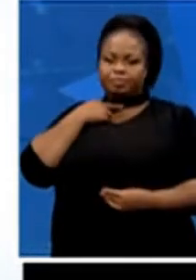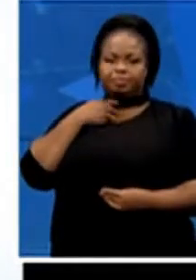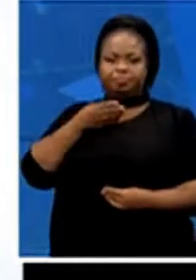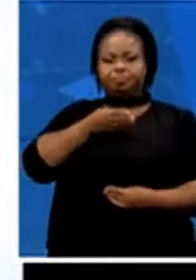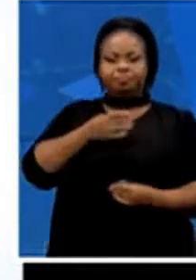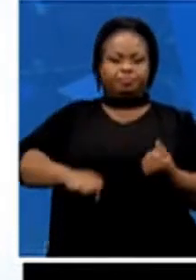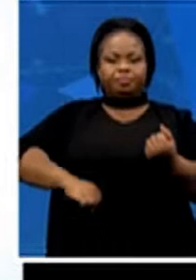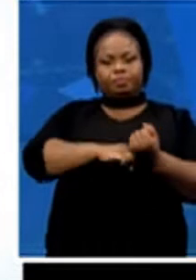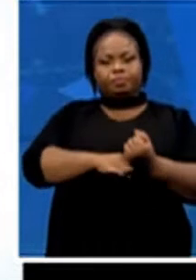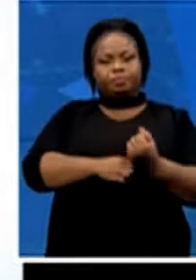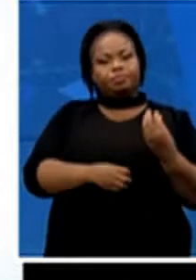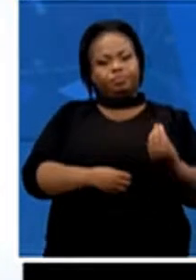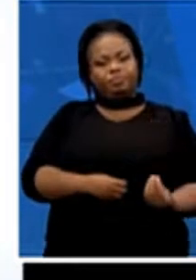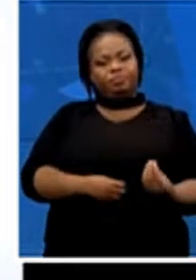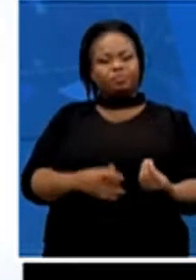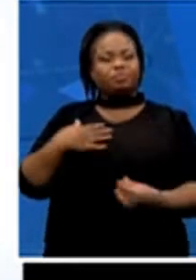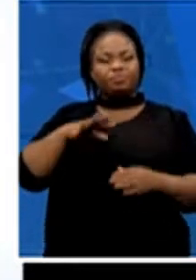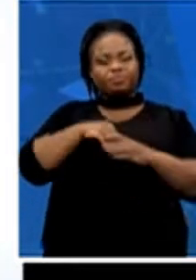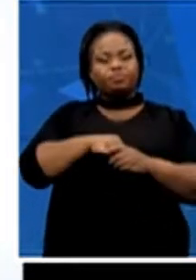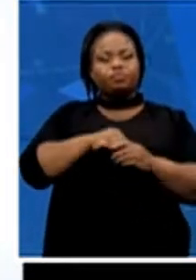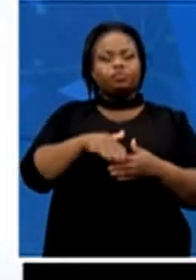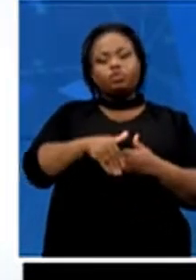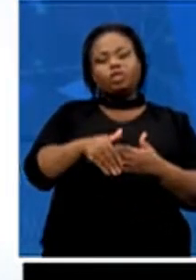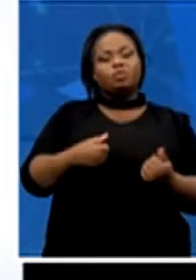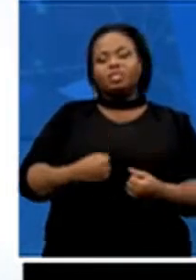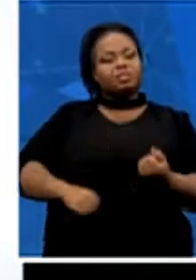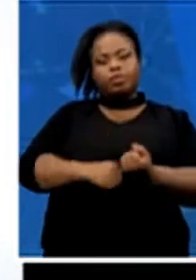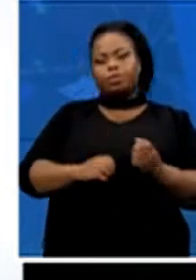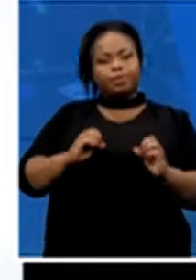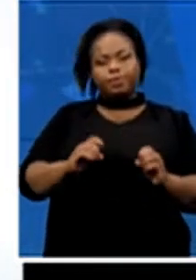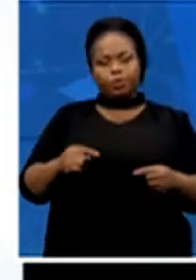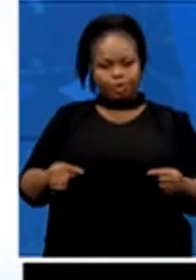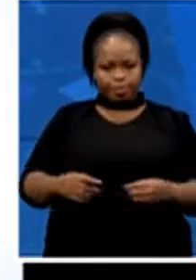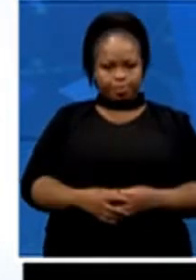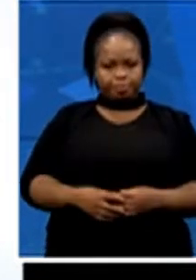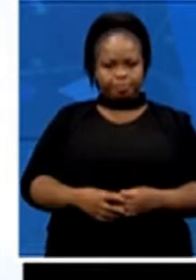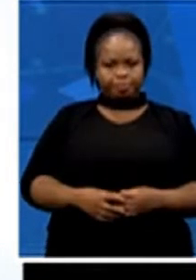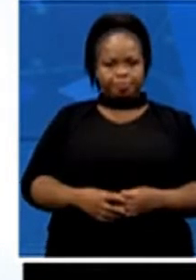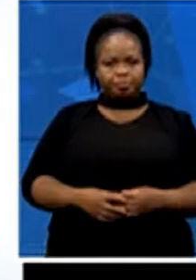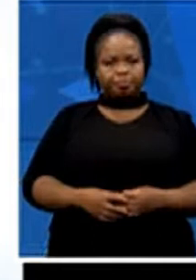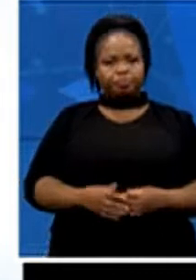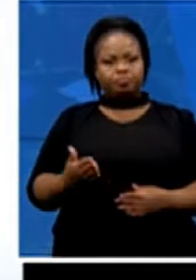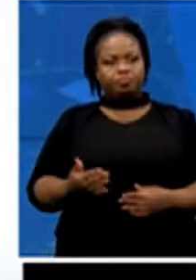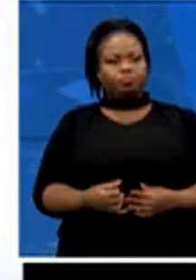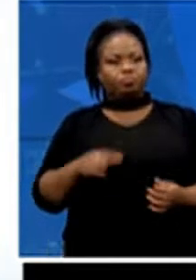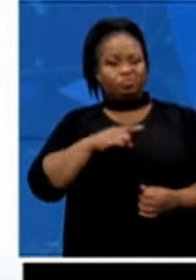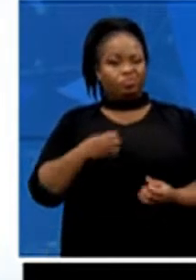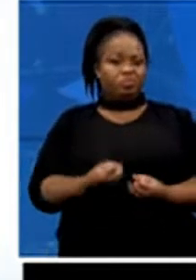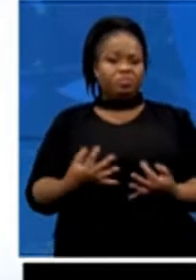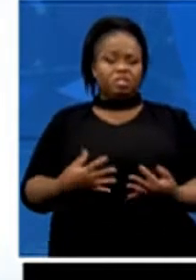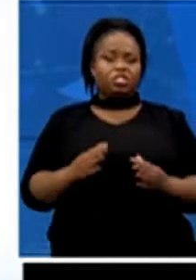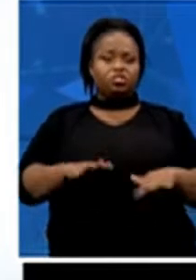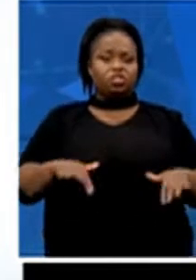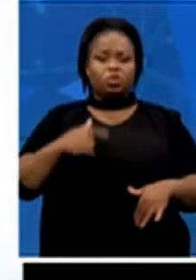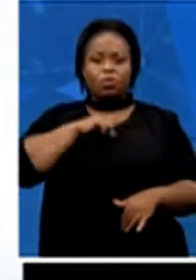their game and then support them along the way. There were lots of these kids came from single parents' structures.